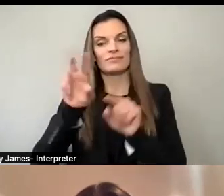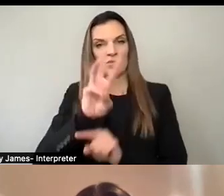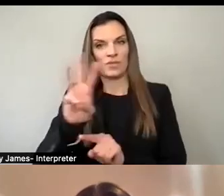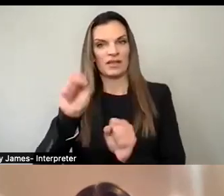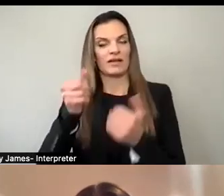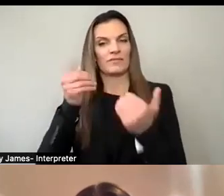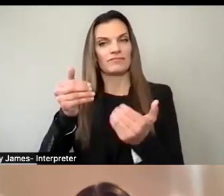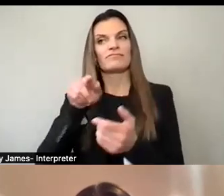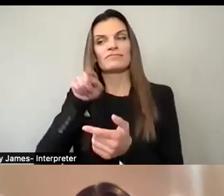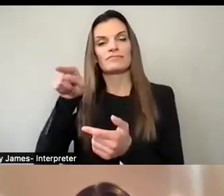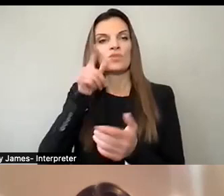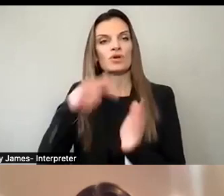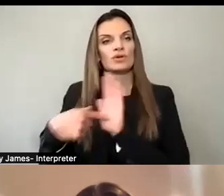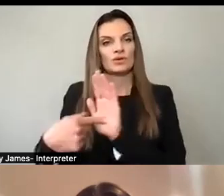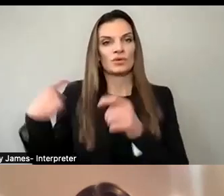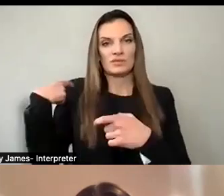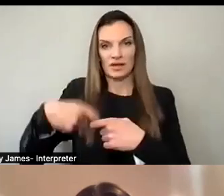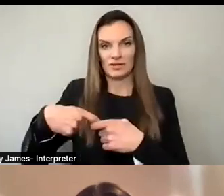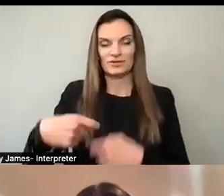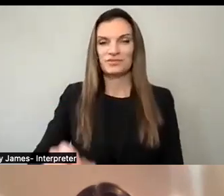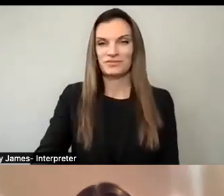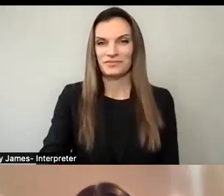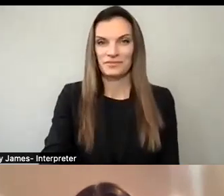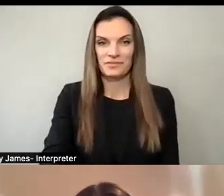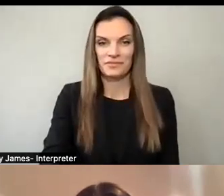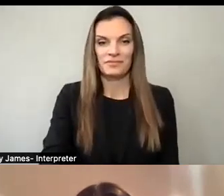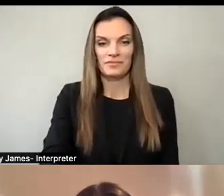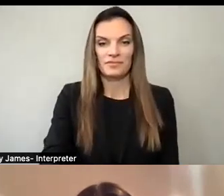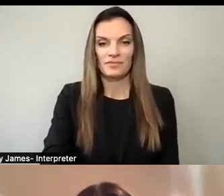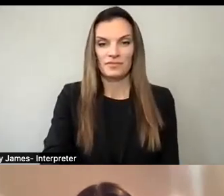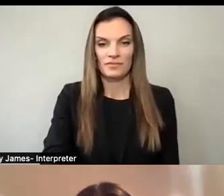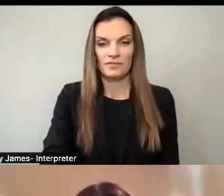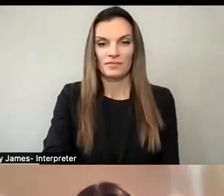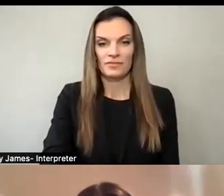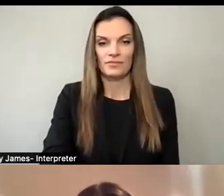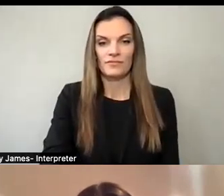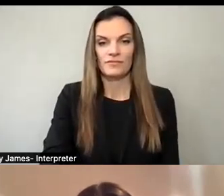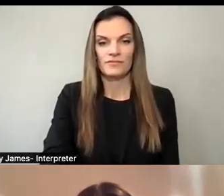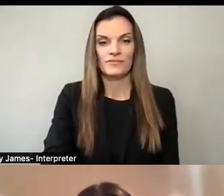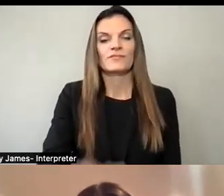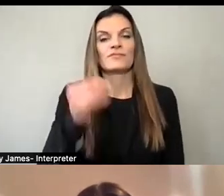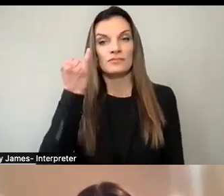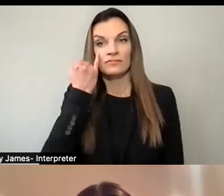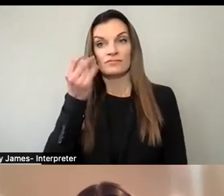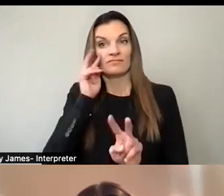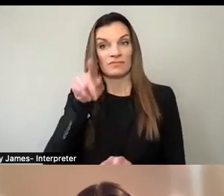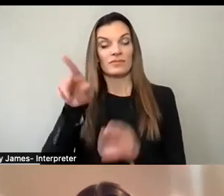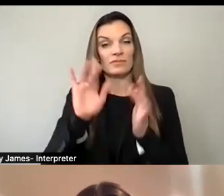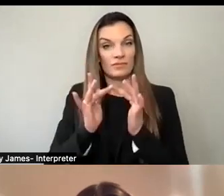can see it up in my left corner. I don't know where it is on yours, but if you go to that website,